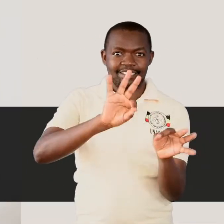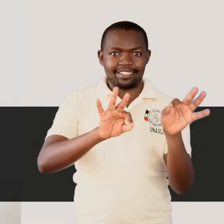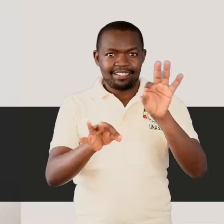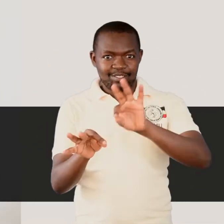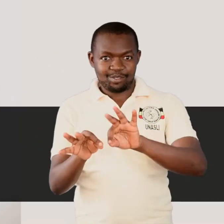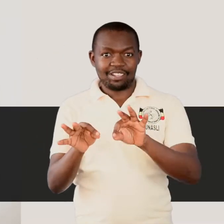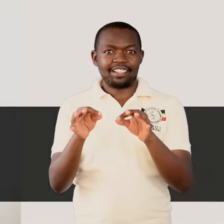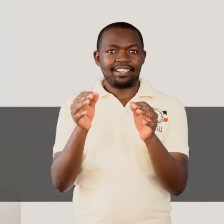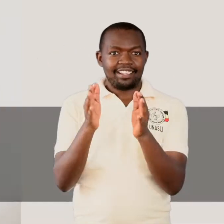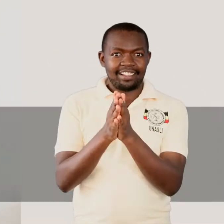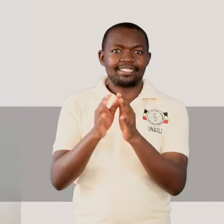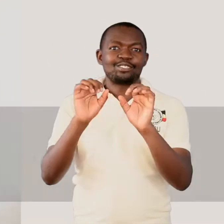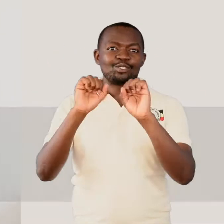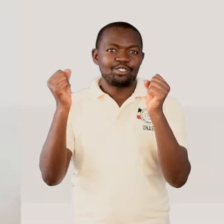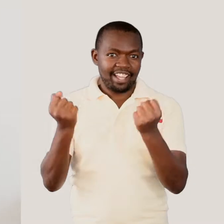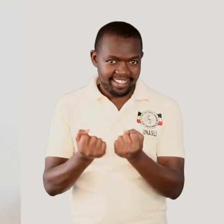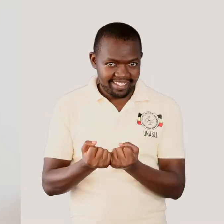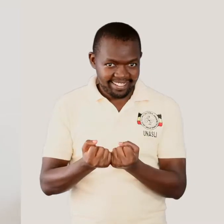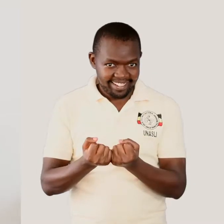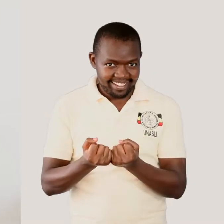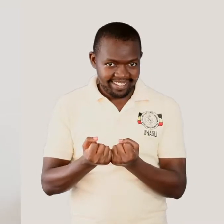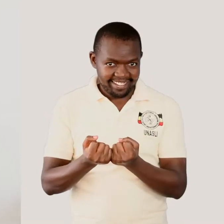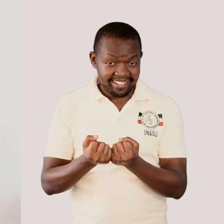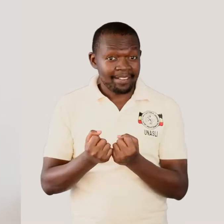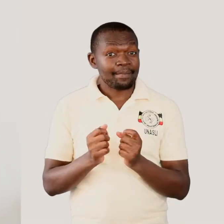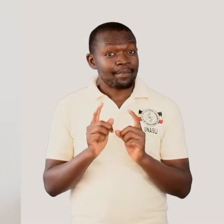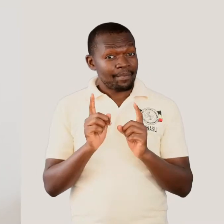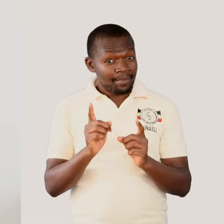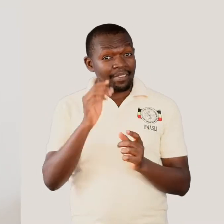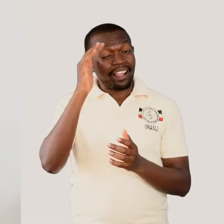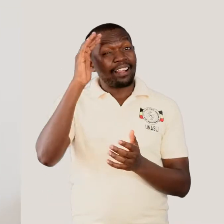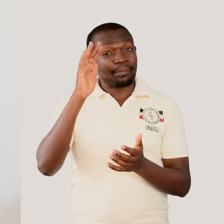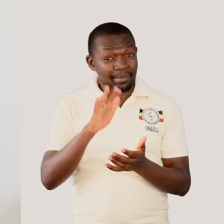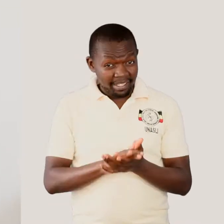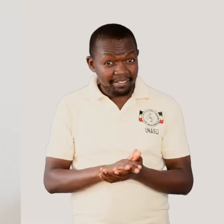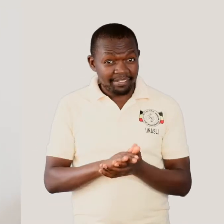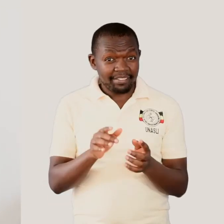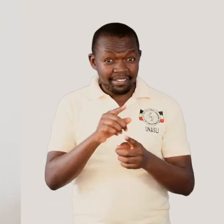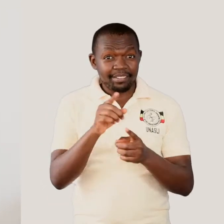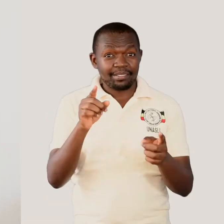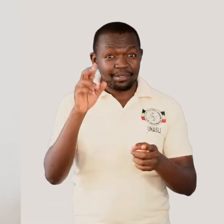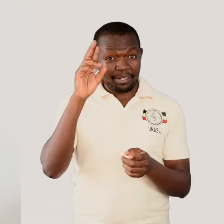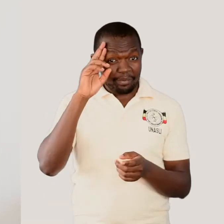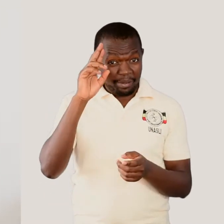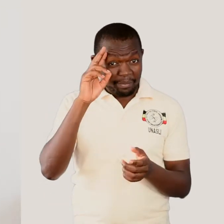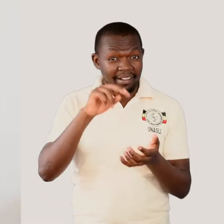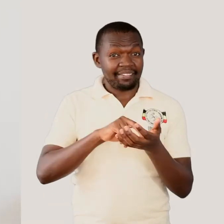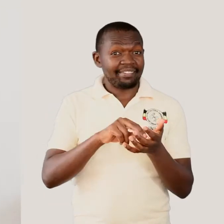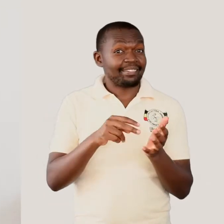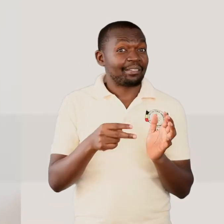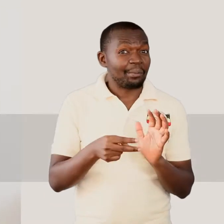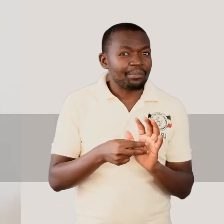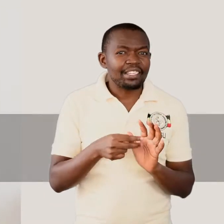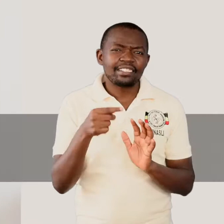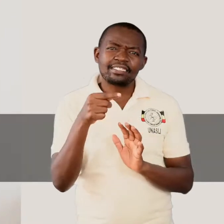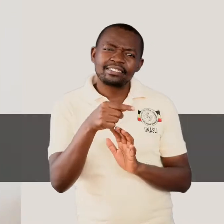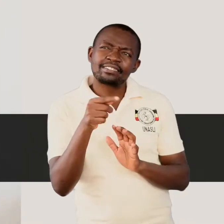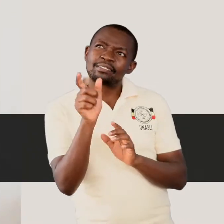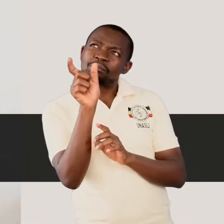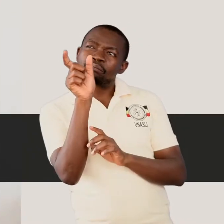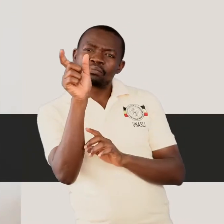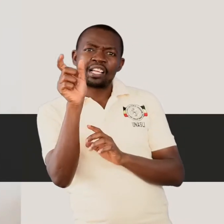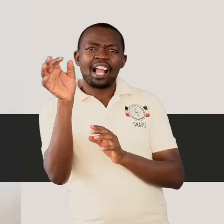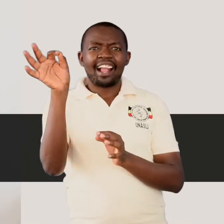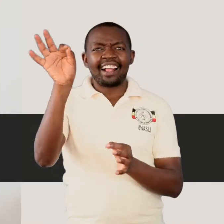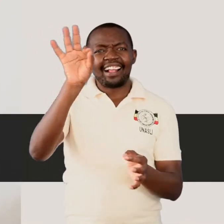Good. I believe you remember the meaning of chemistry. What